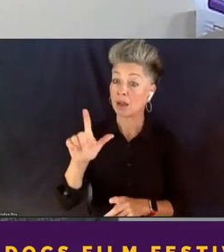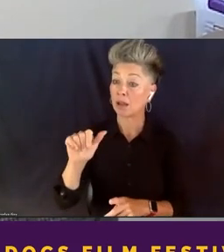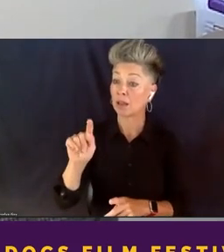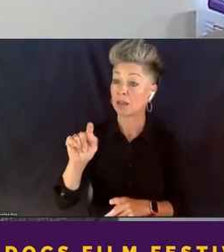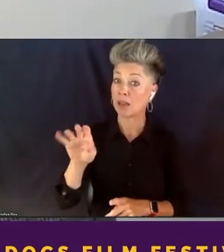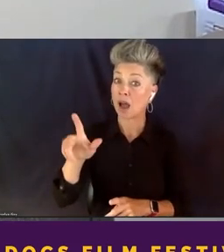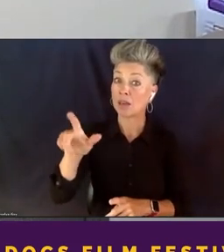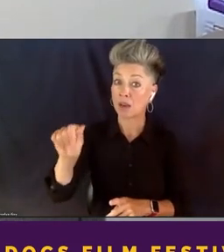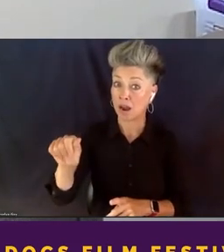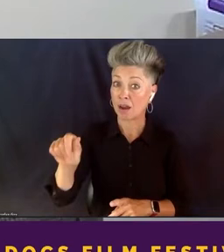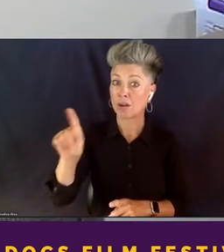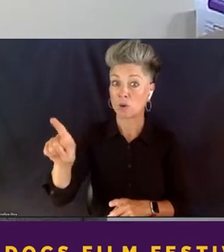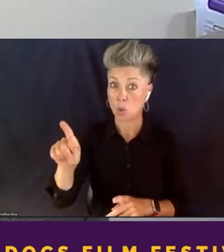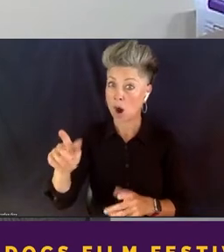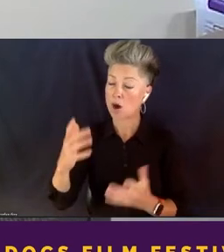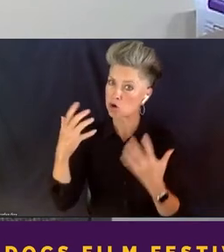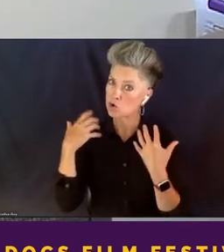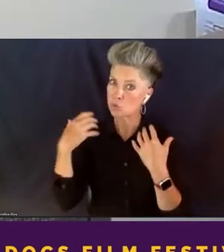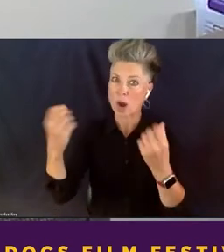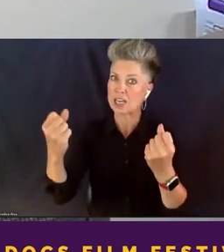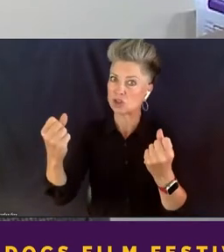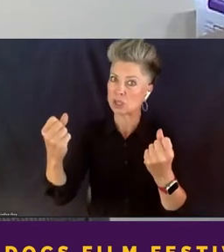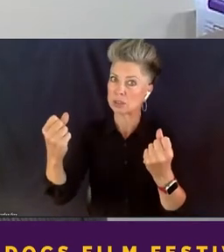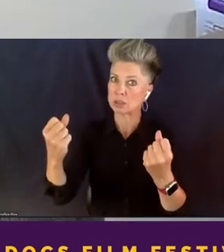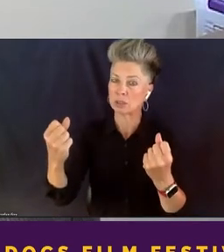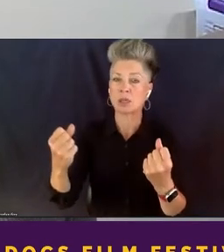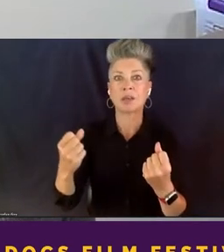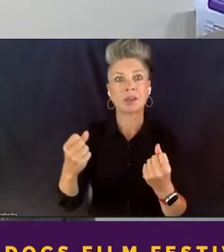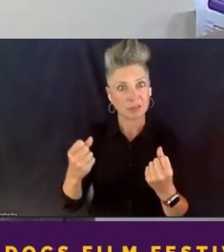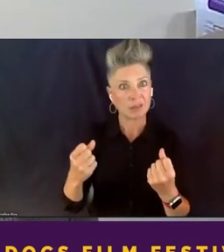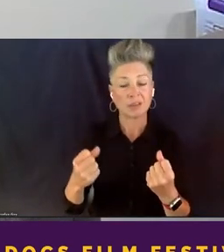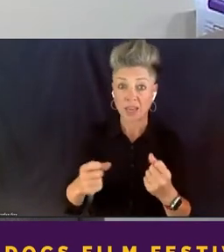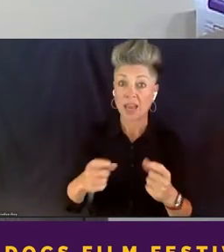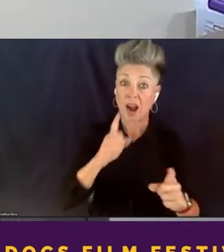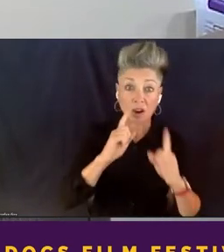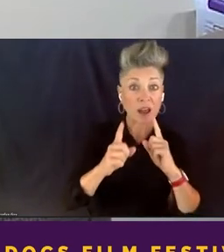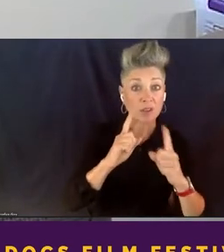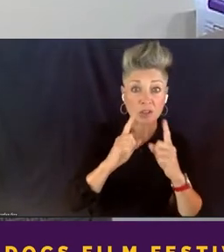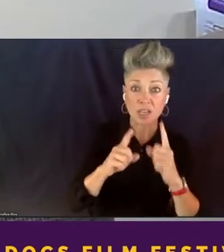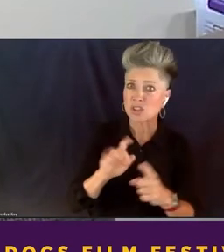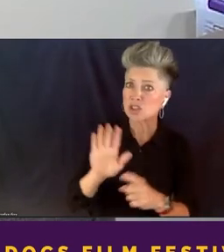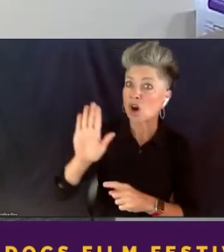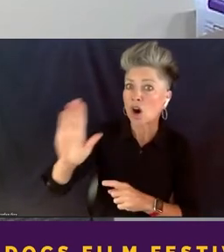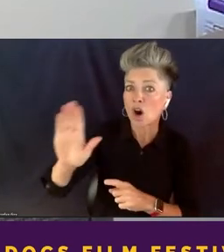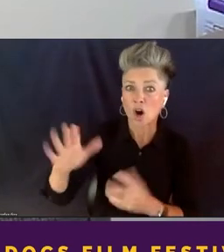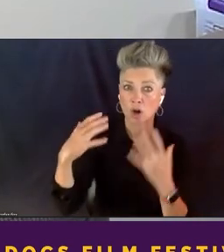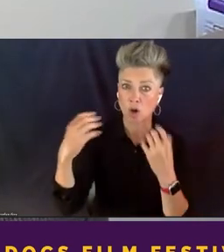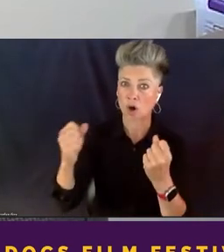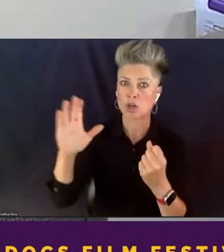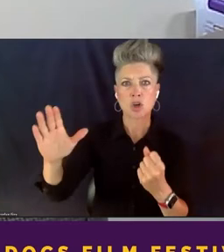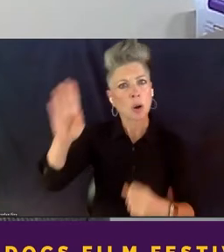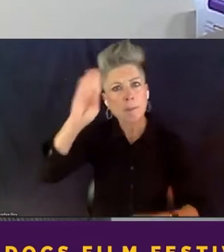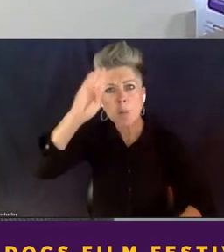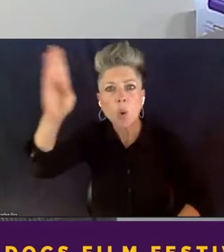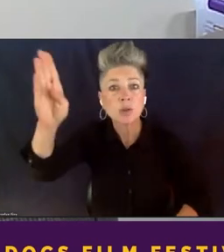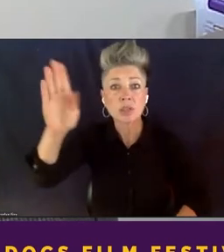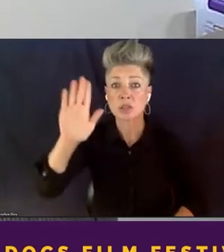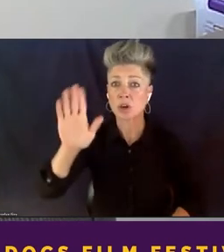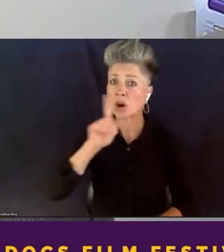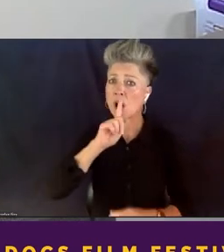uh, in the conversations that we had, it was Latonya's courage, her boldness, her authenticity